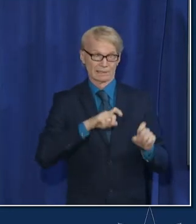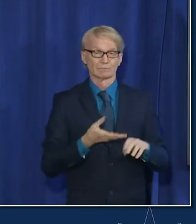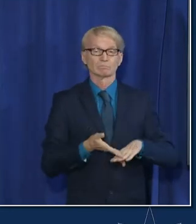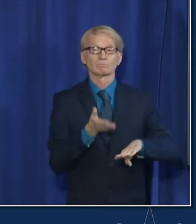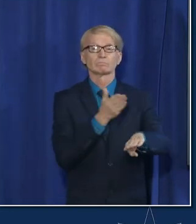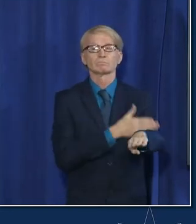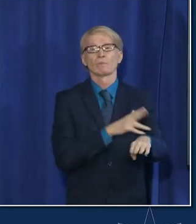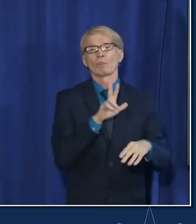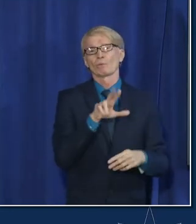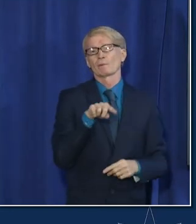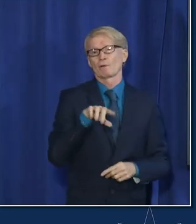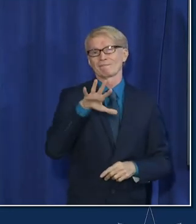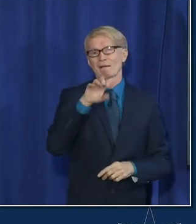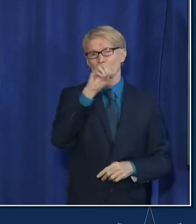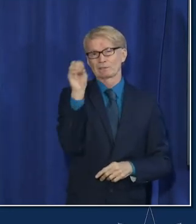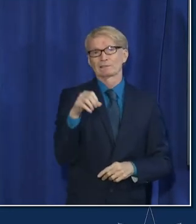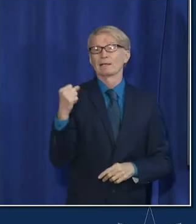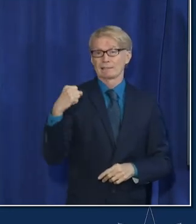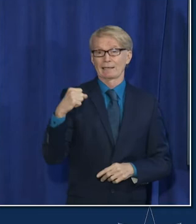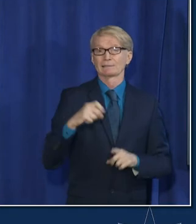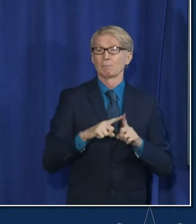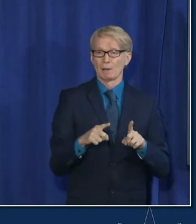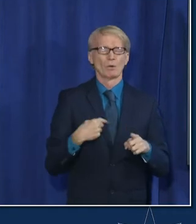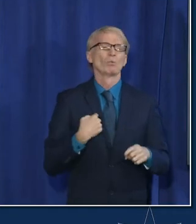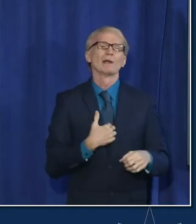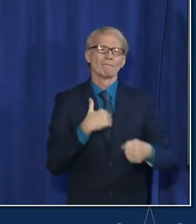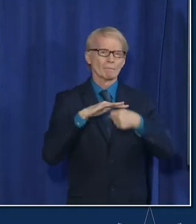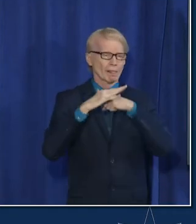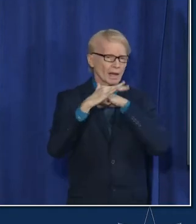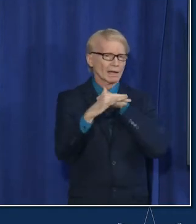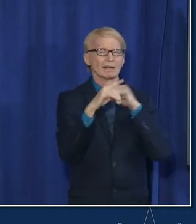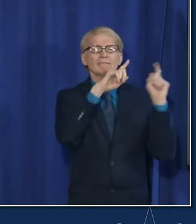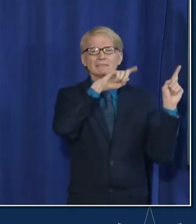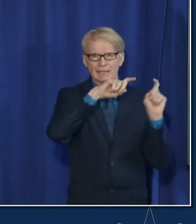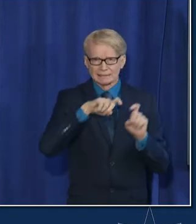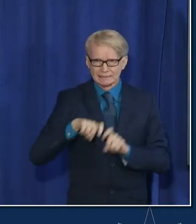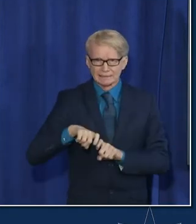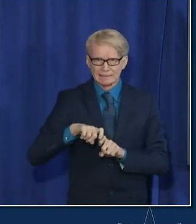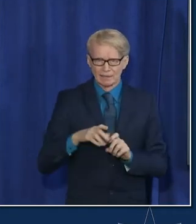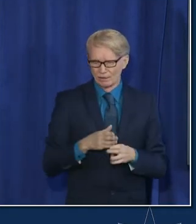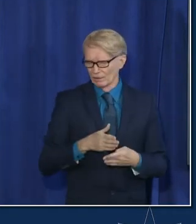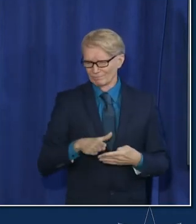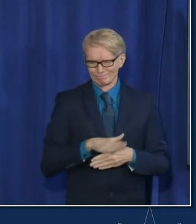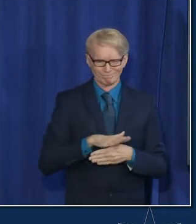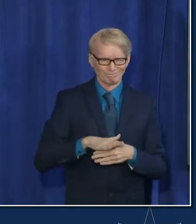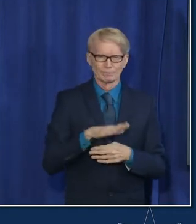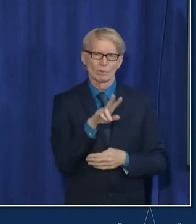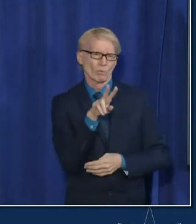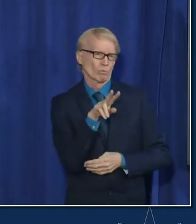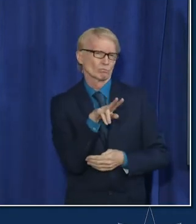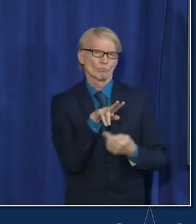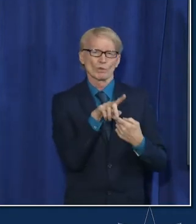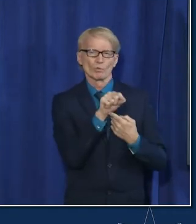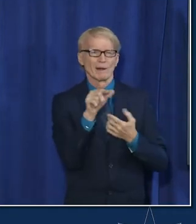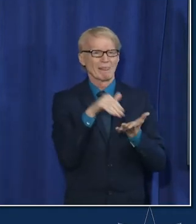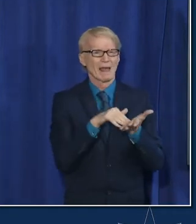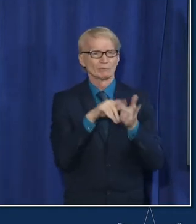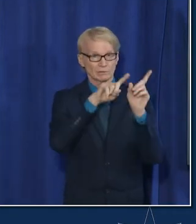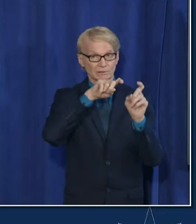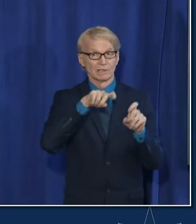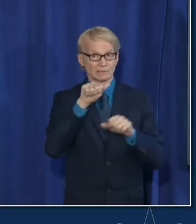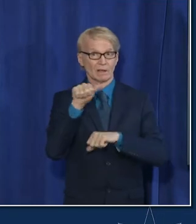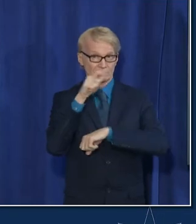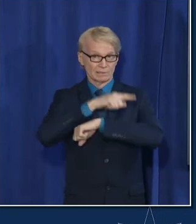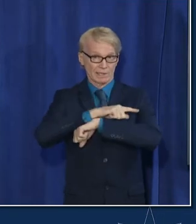3.5 percent uh but we have adequate testing uh doing typically 20,000 tests or more a day uh in the absence